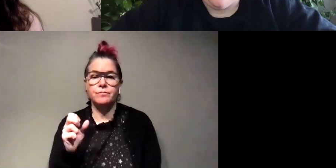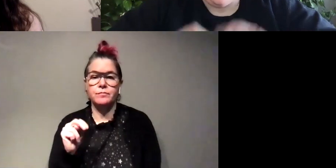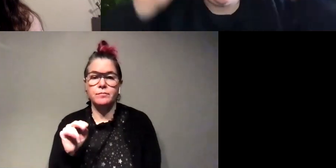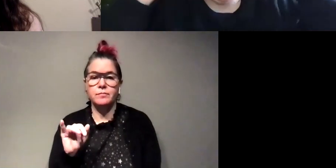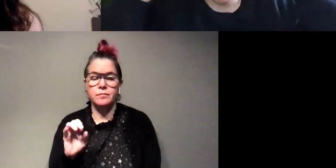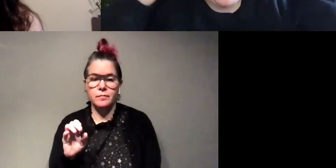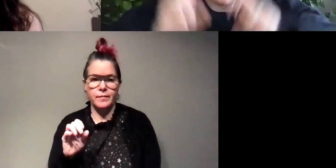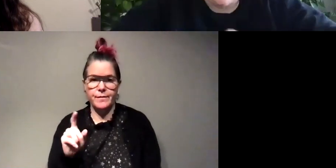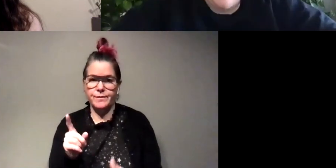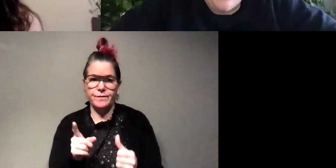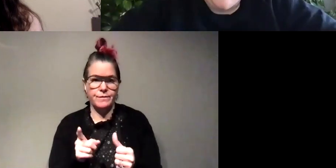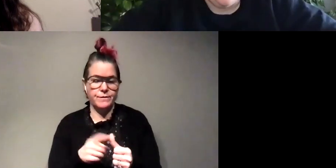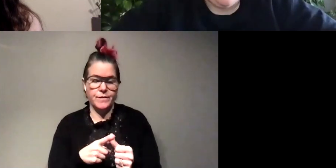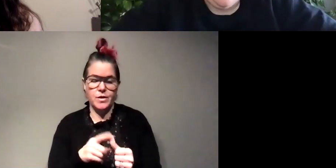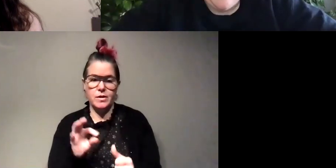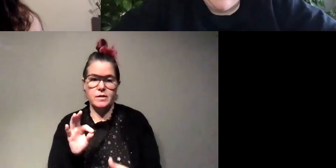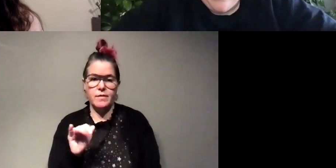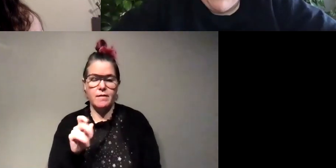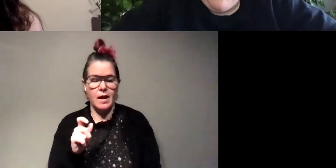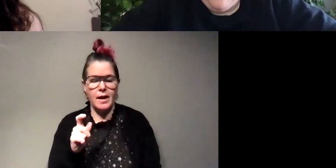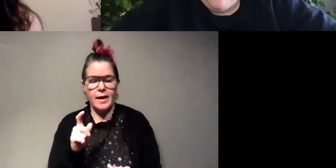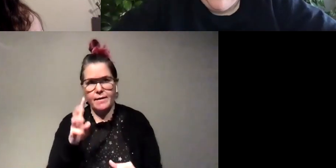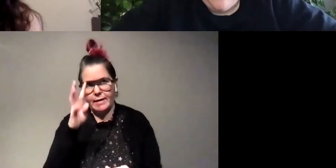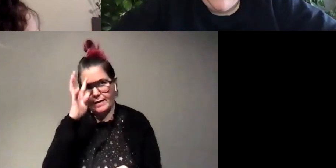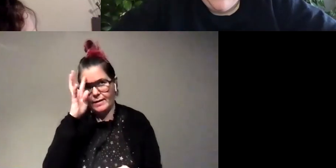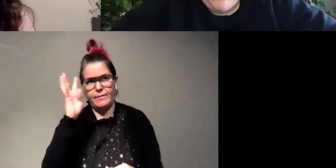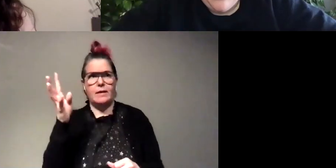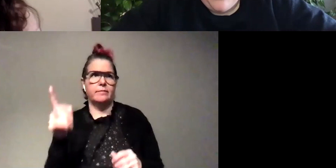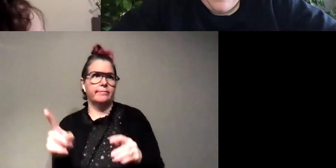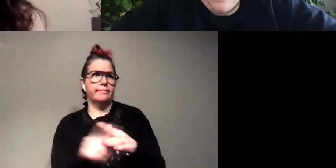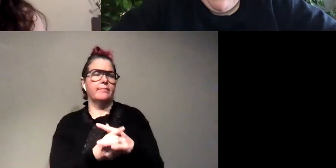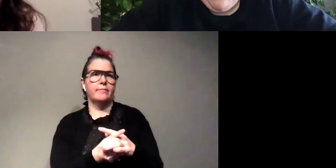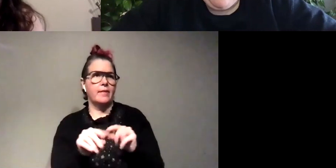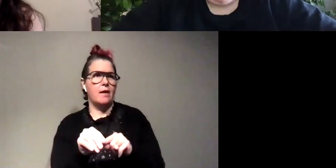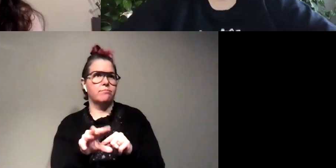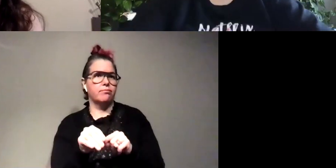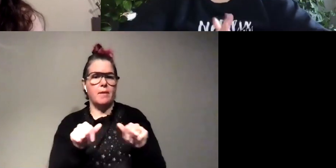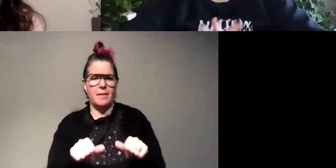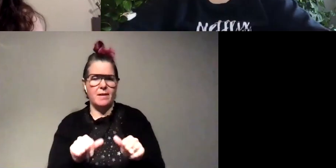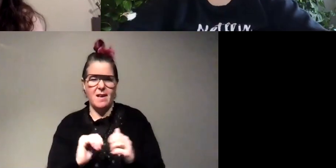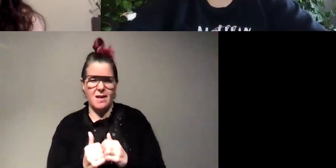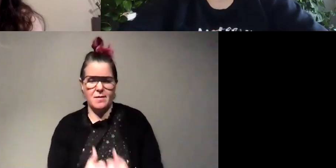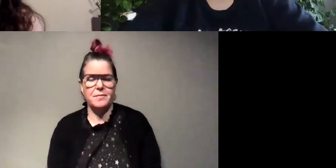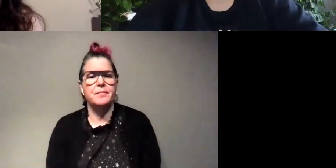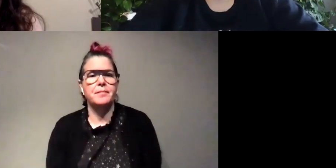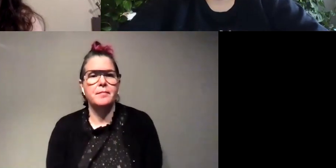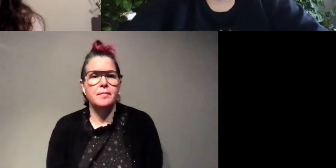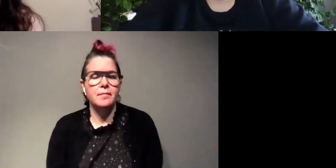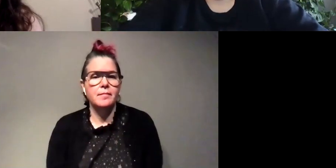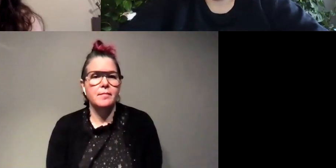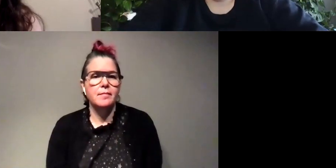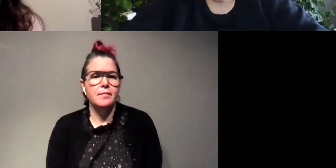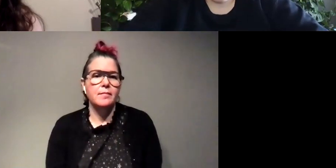firefly invent uh the ability to light up oh okay so we